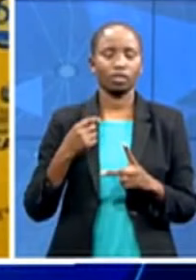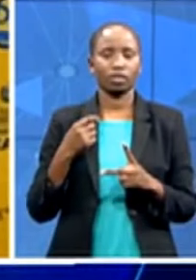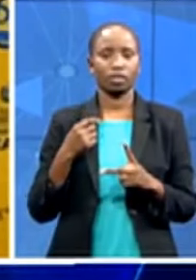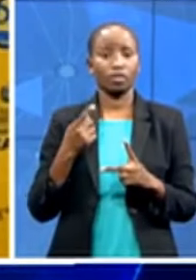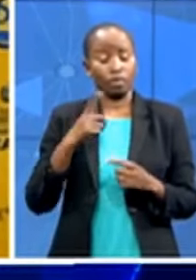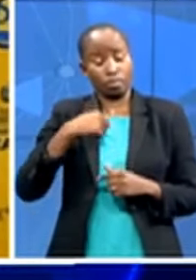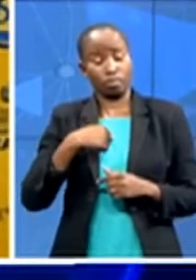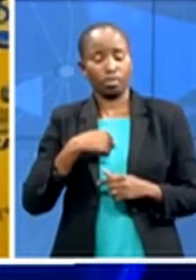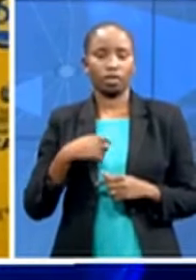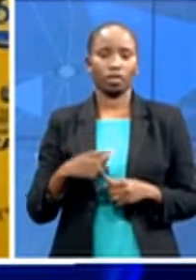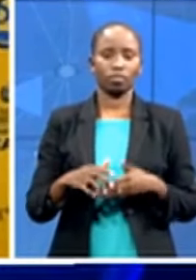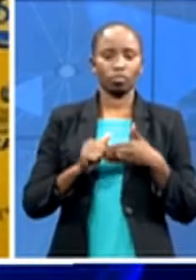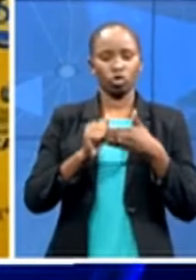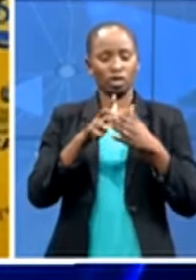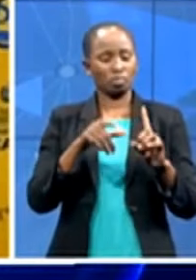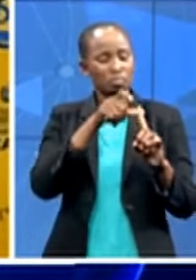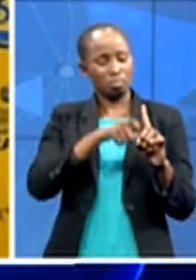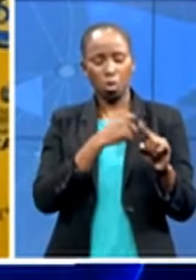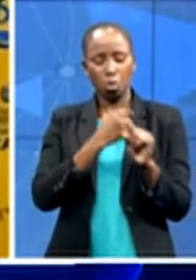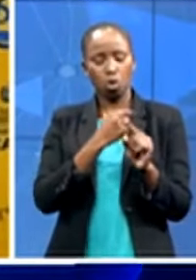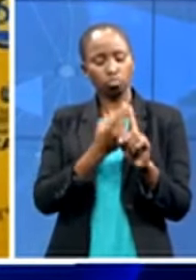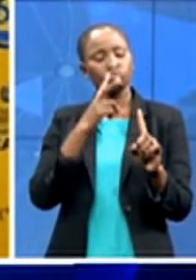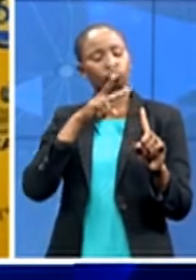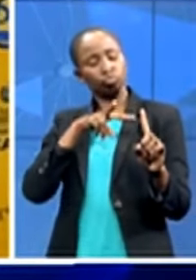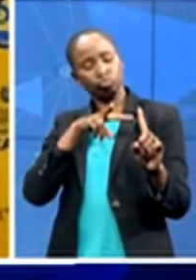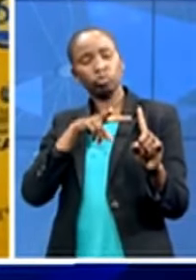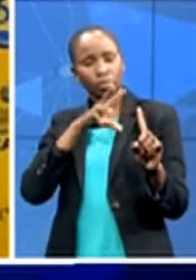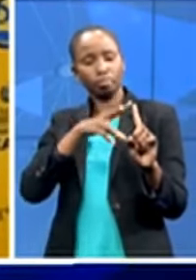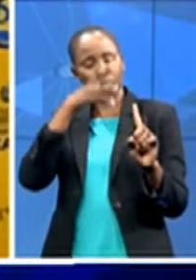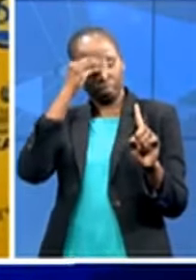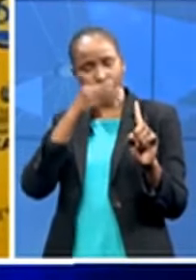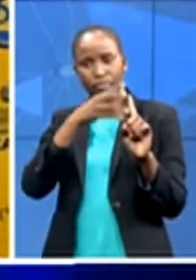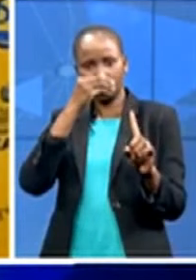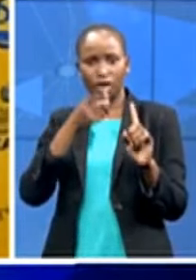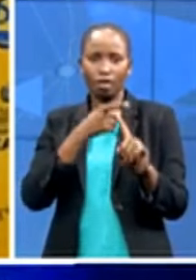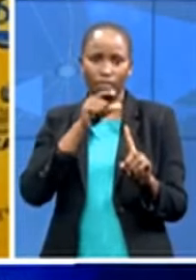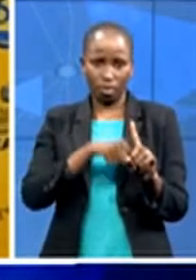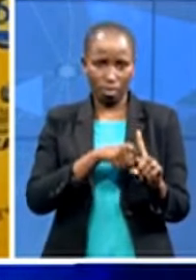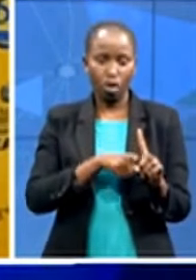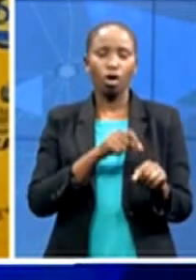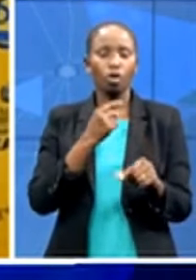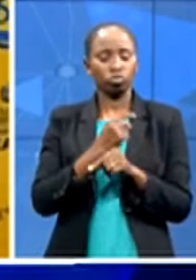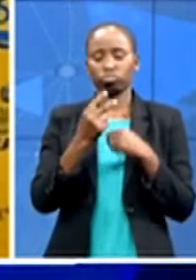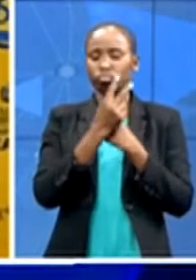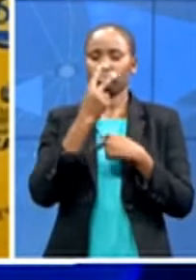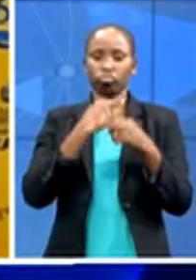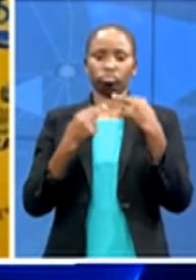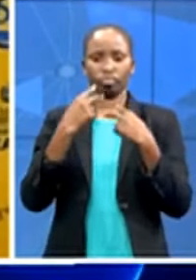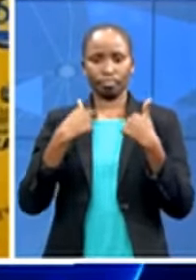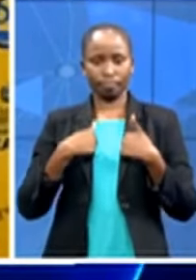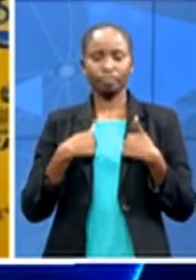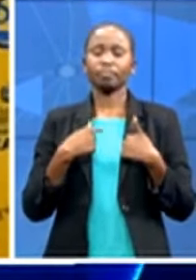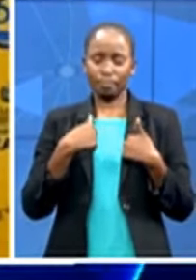continued to mentor me and to raise me so that's why i see his appointment being positive